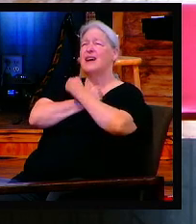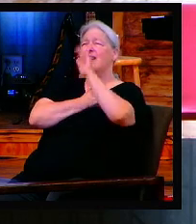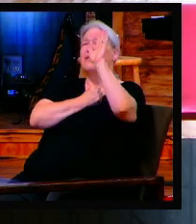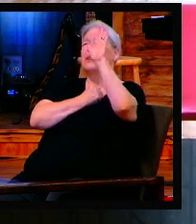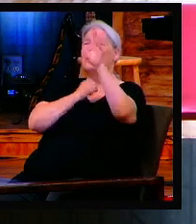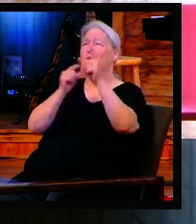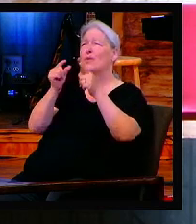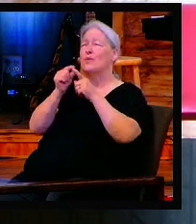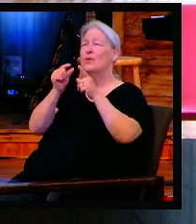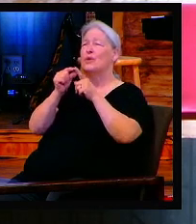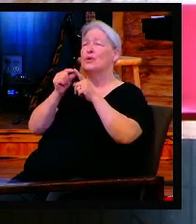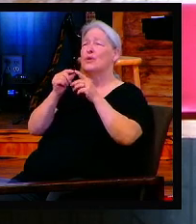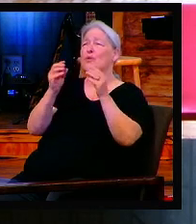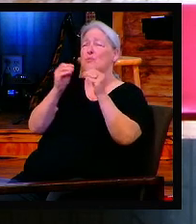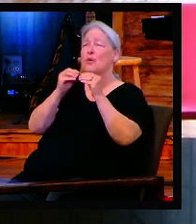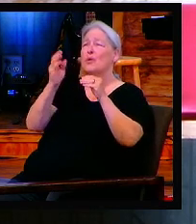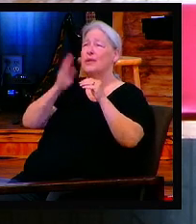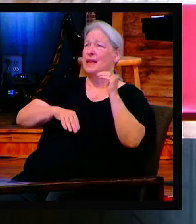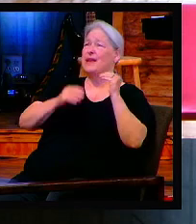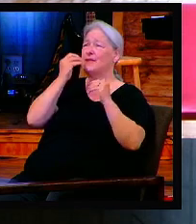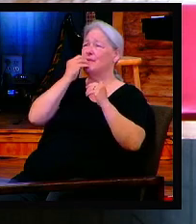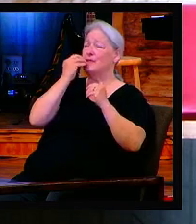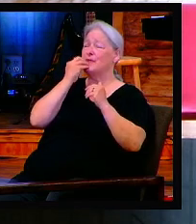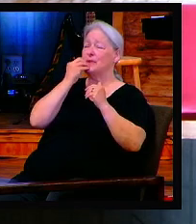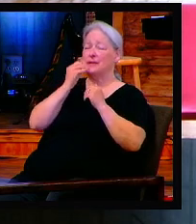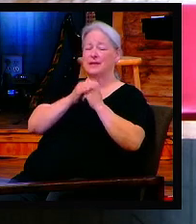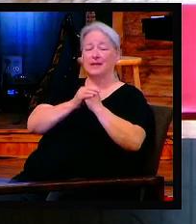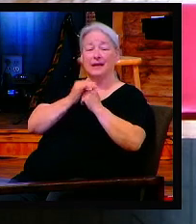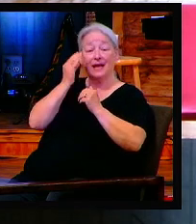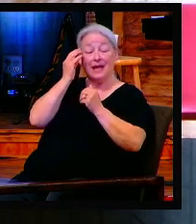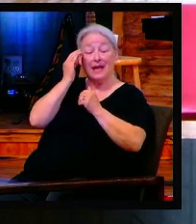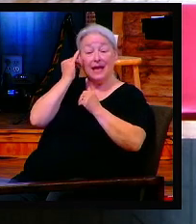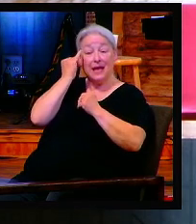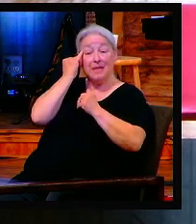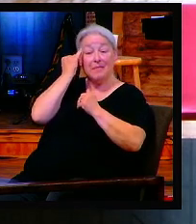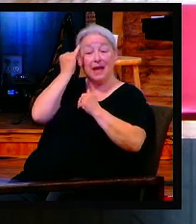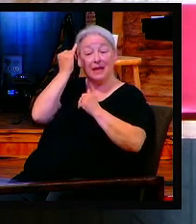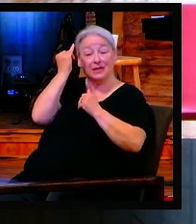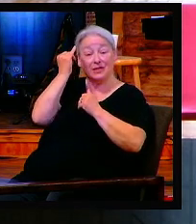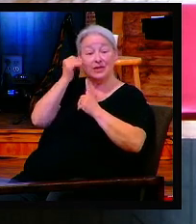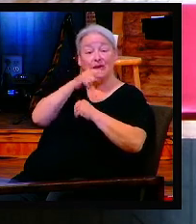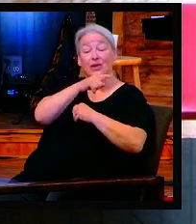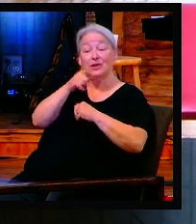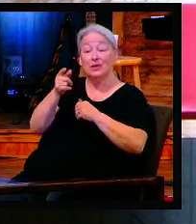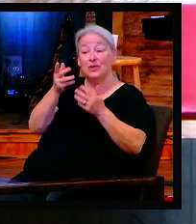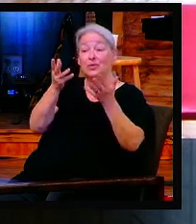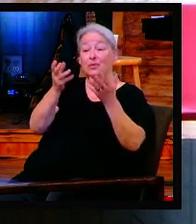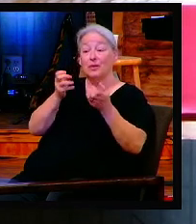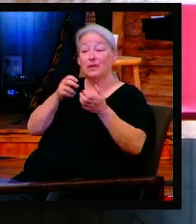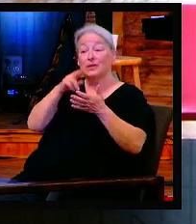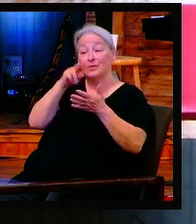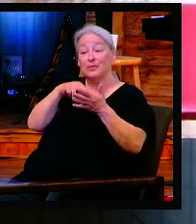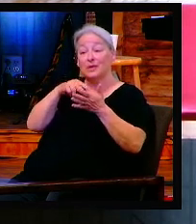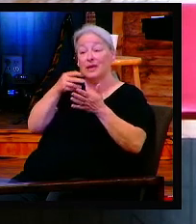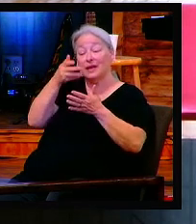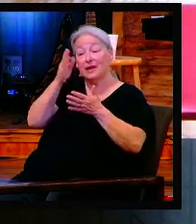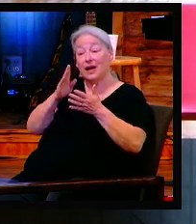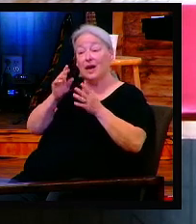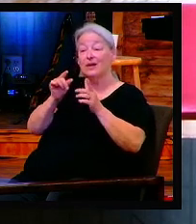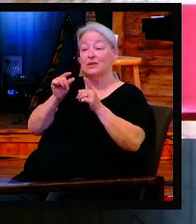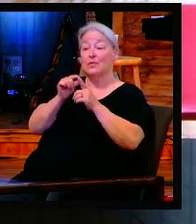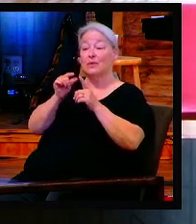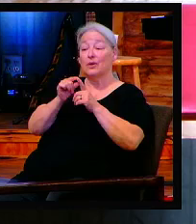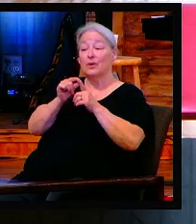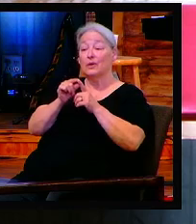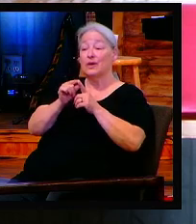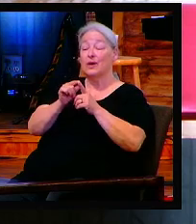where you want to hear God's word. You want to read God's word so much so that you'd rather have that over lunch. He'll do it.